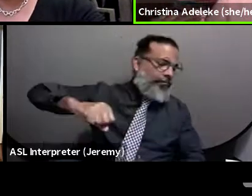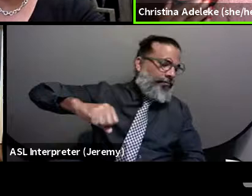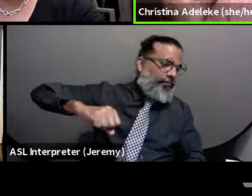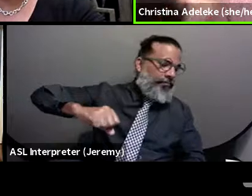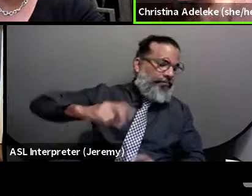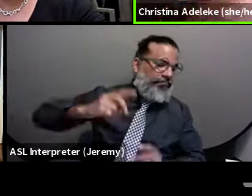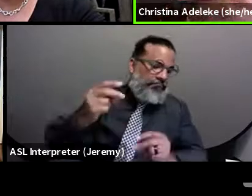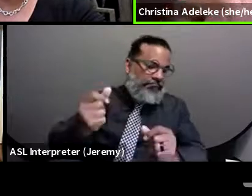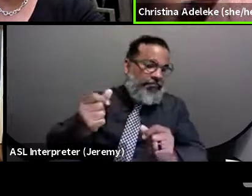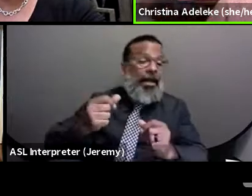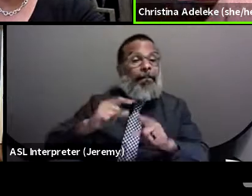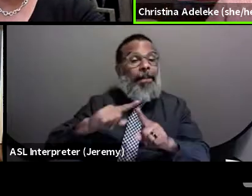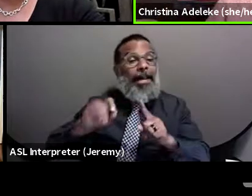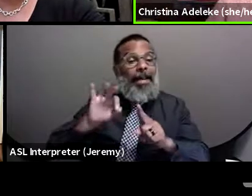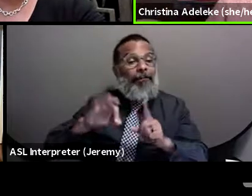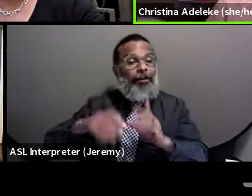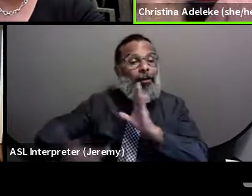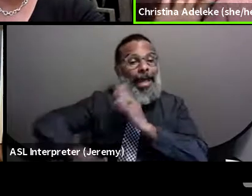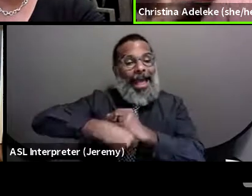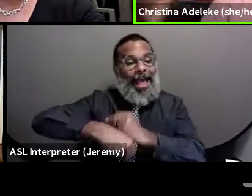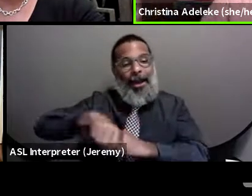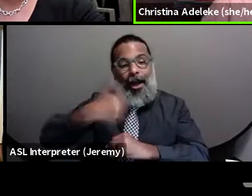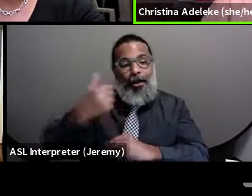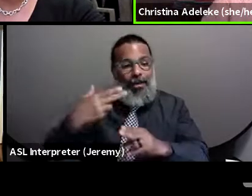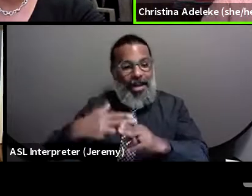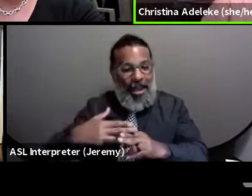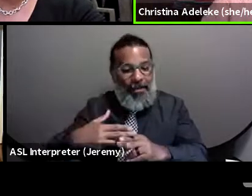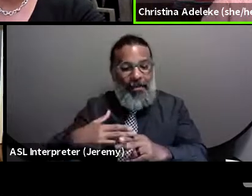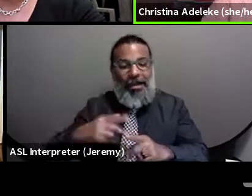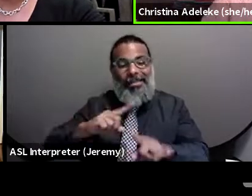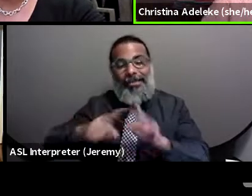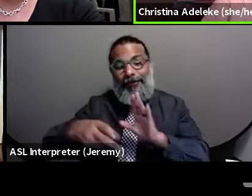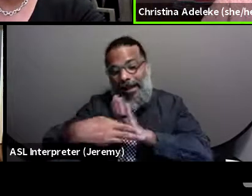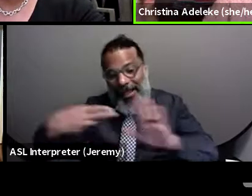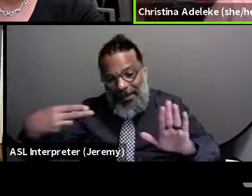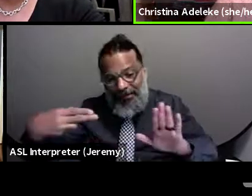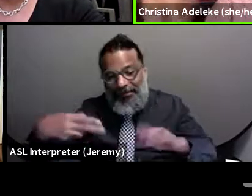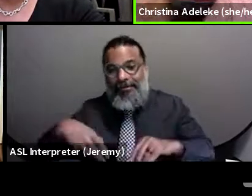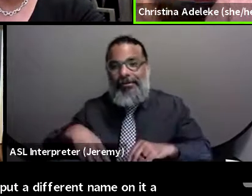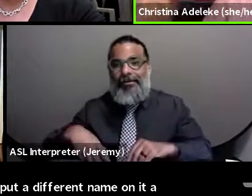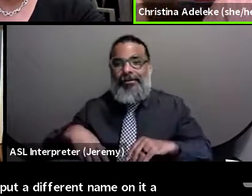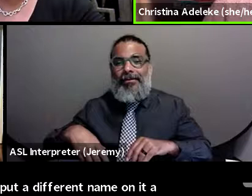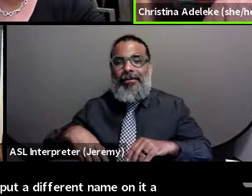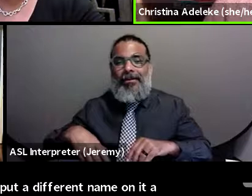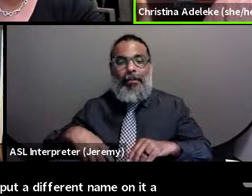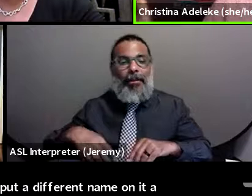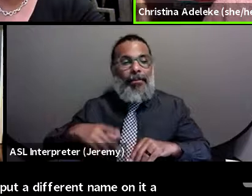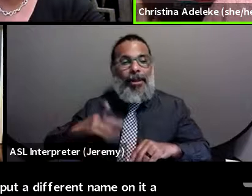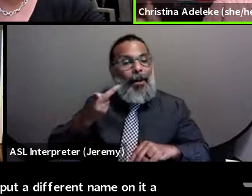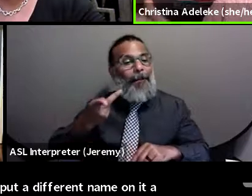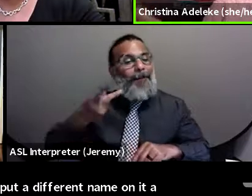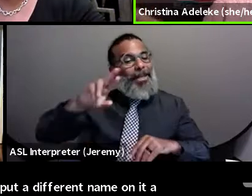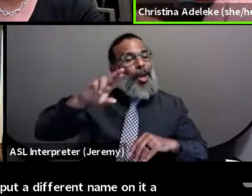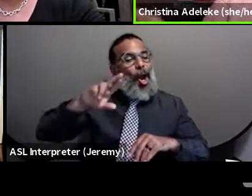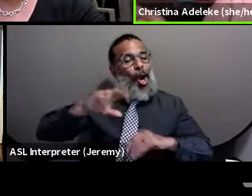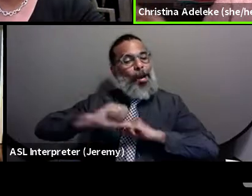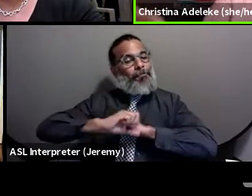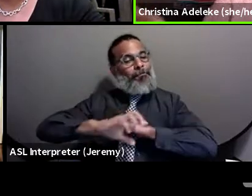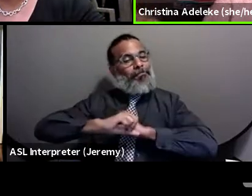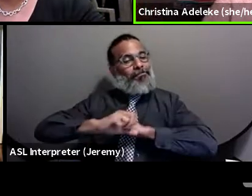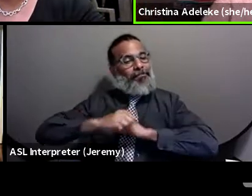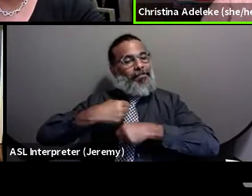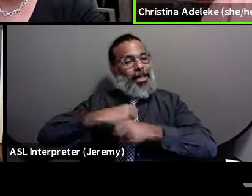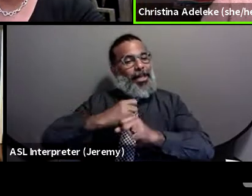off. But if you put a different name on it, a different label, give it a little PR refresh, I think